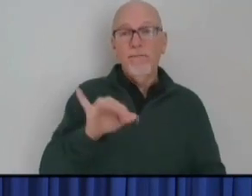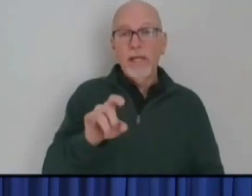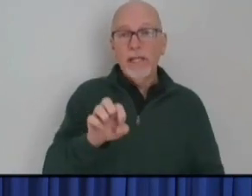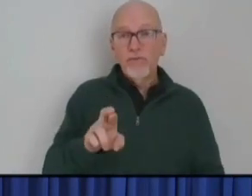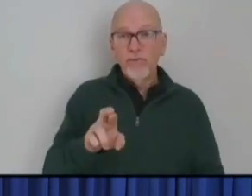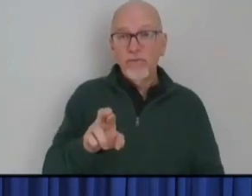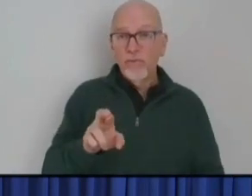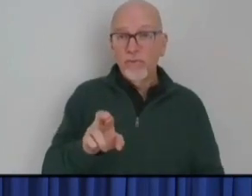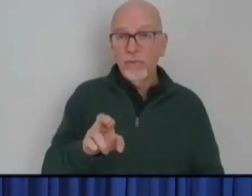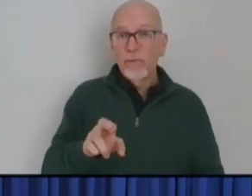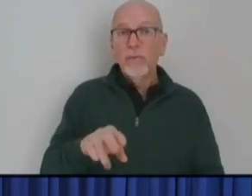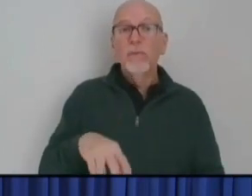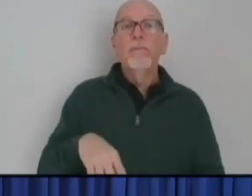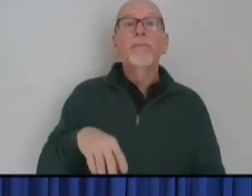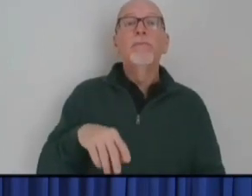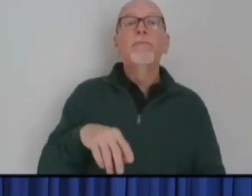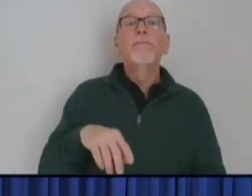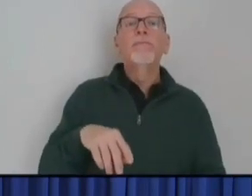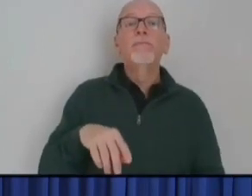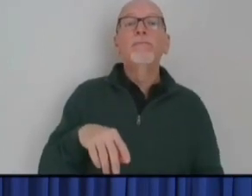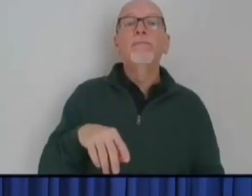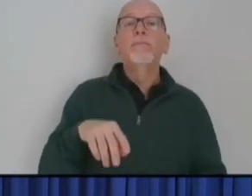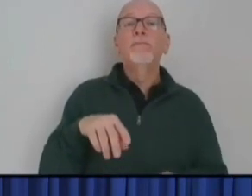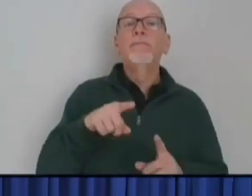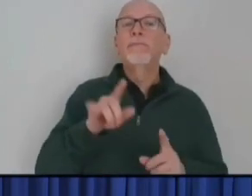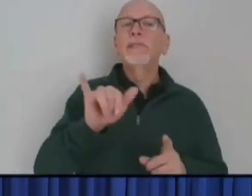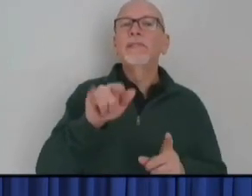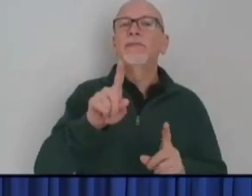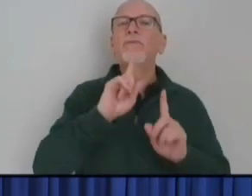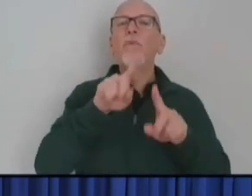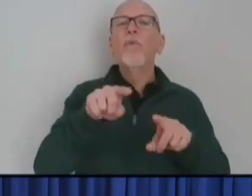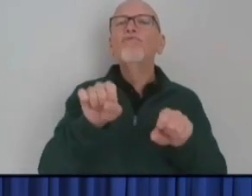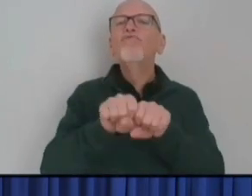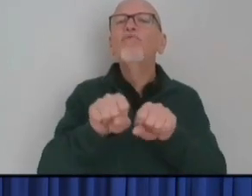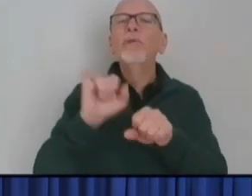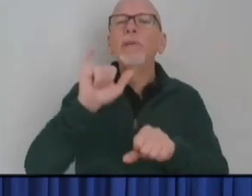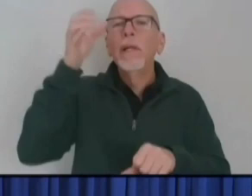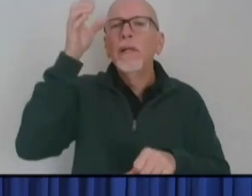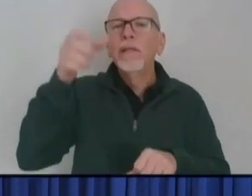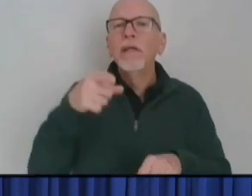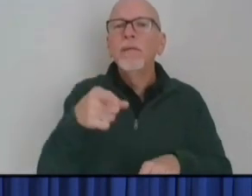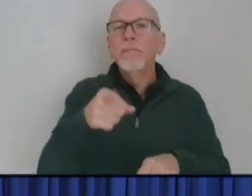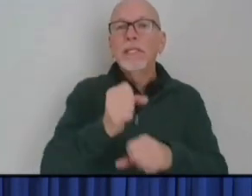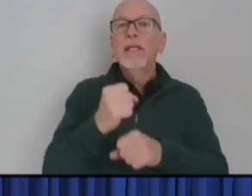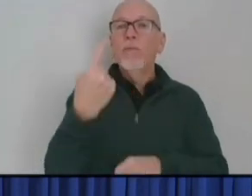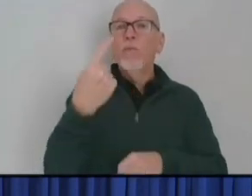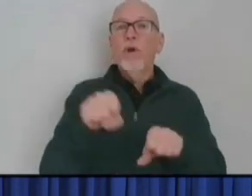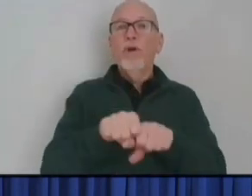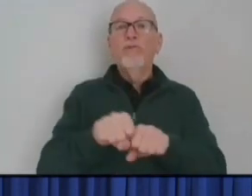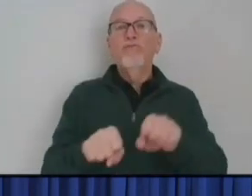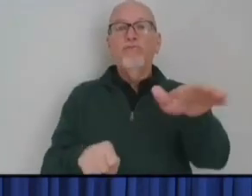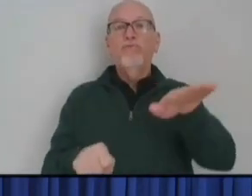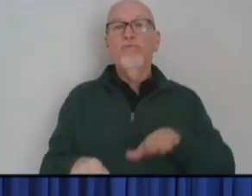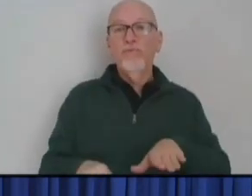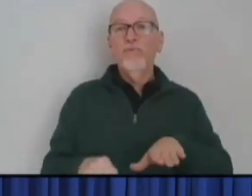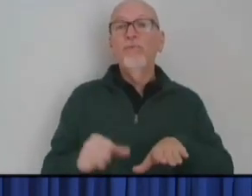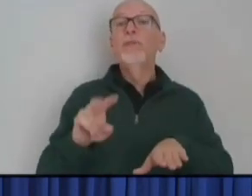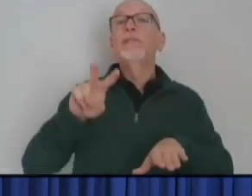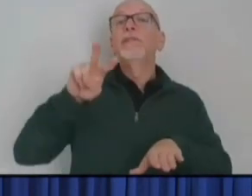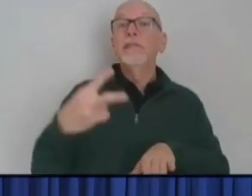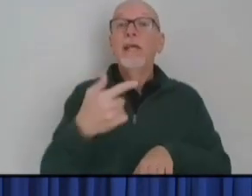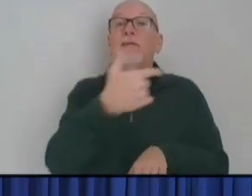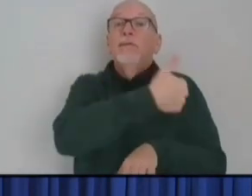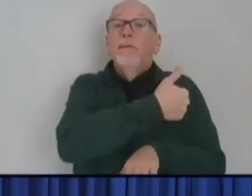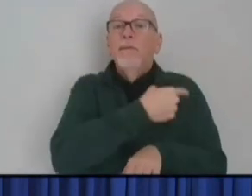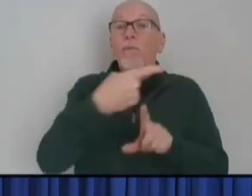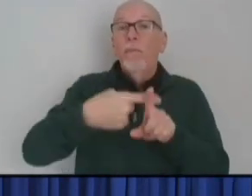with Pfizer, you know, you're getting, it's like you ordered a pair of shoes and you're getting the left shoe. And you've got to wait until the second dose or the second shoe a month